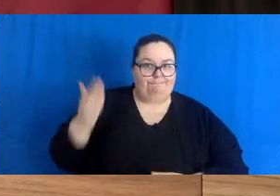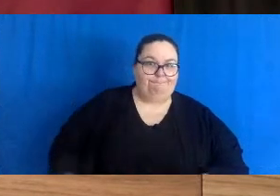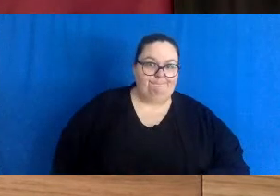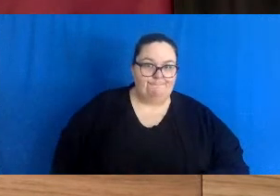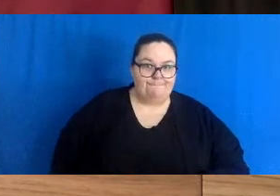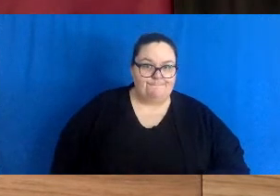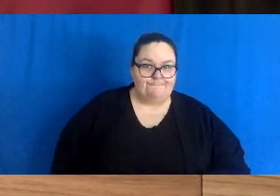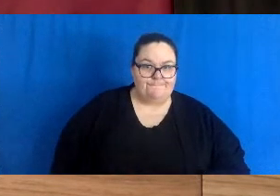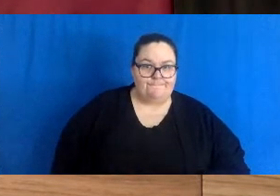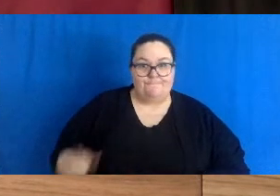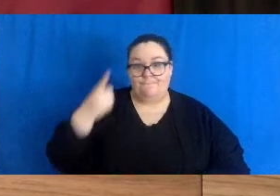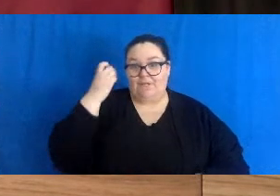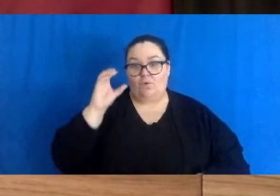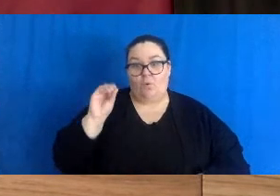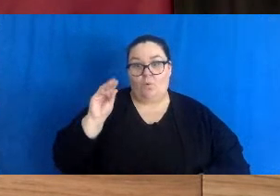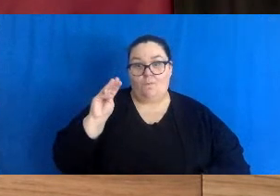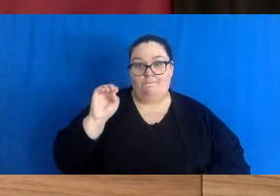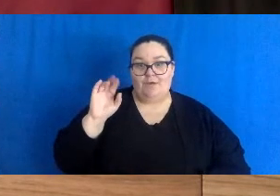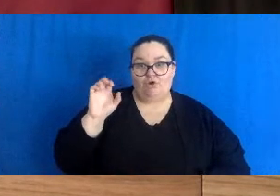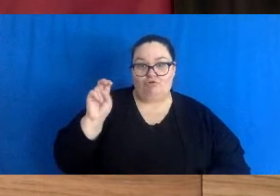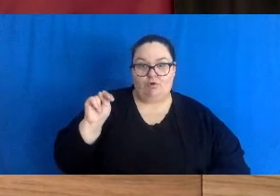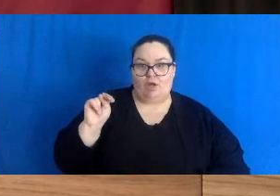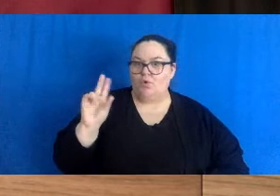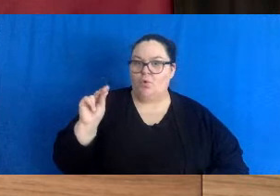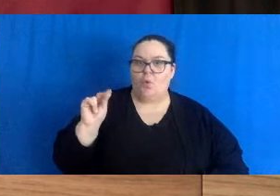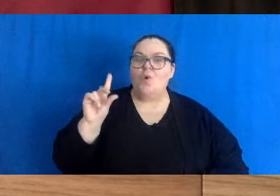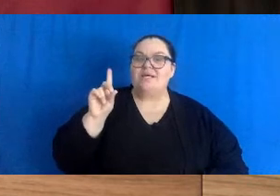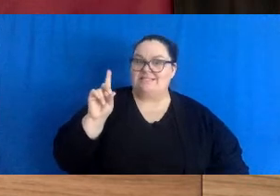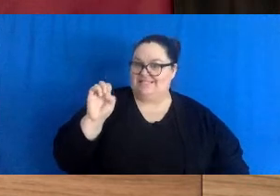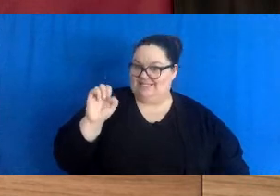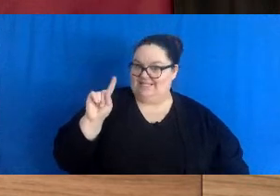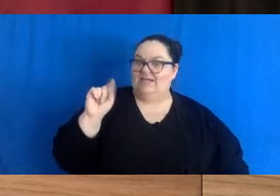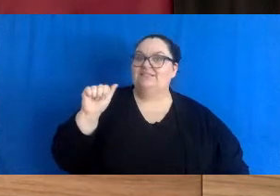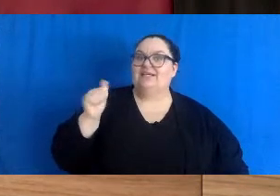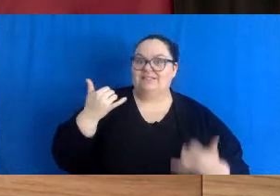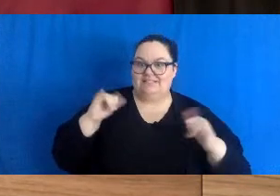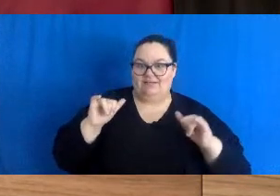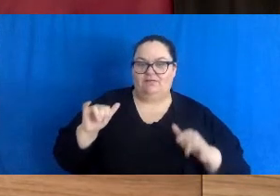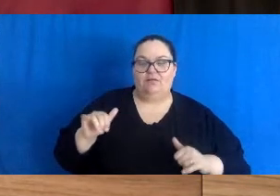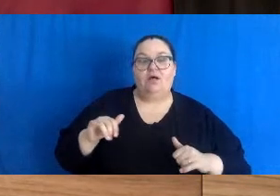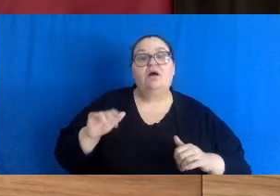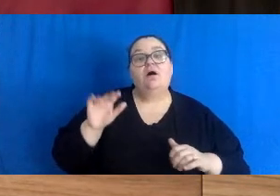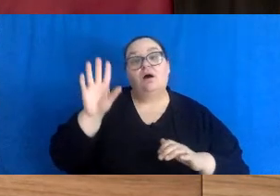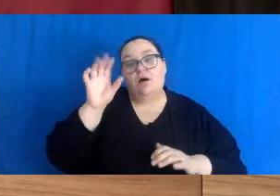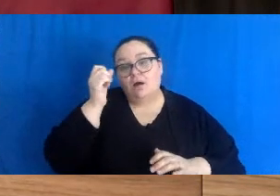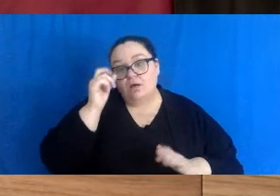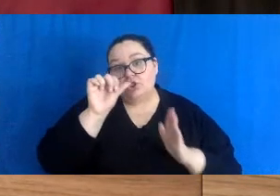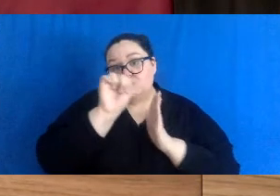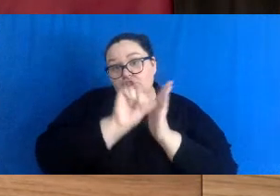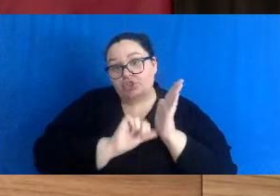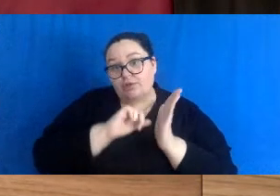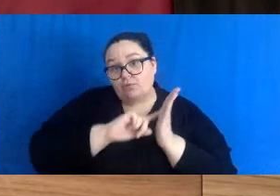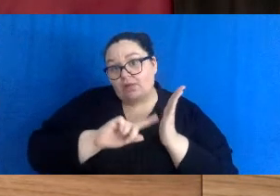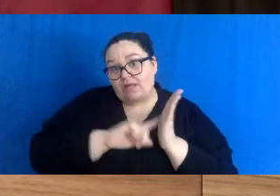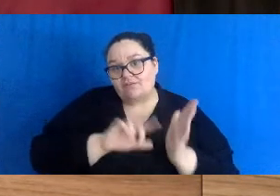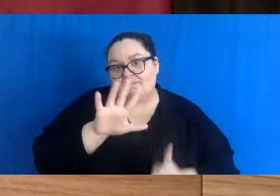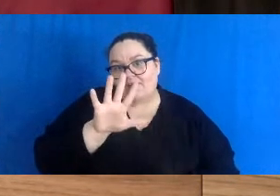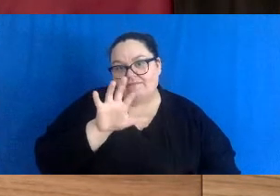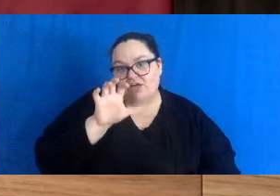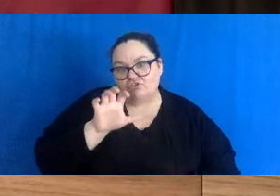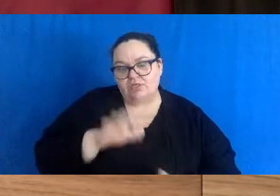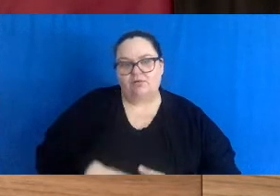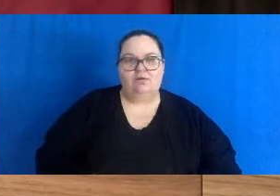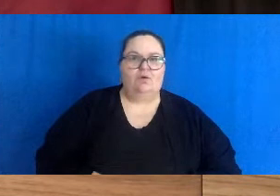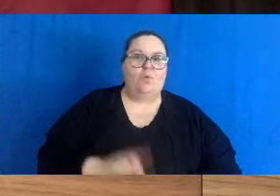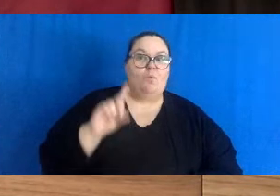not just because of Omicron is because of some persistent delta we've cancelled 500 surgeries we've cancelled 14,000 tests